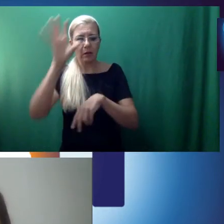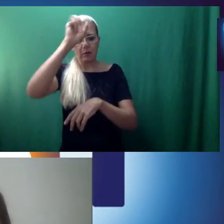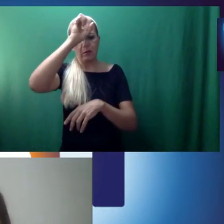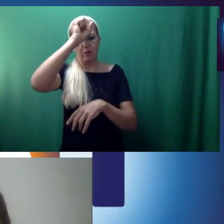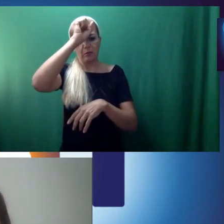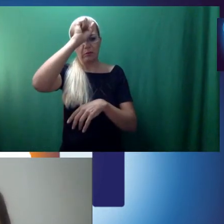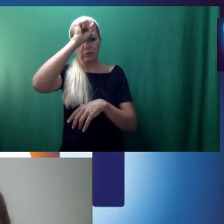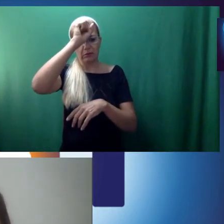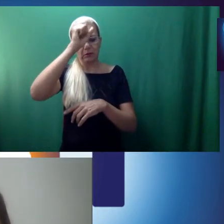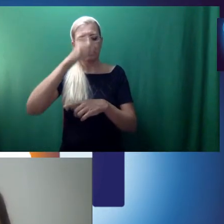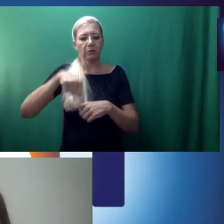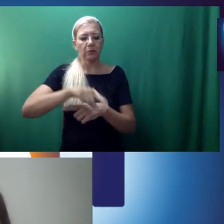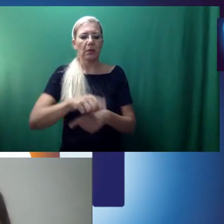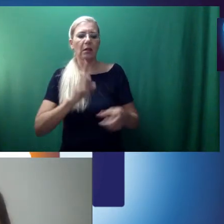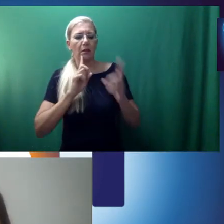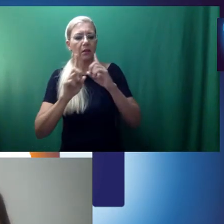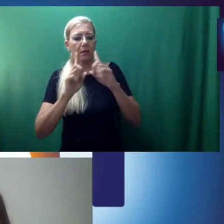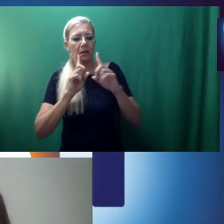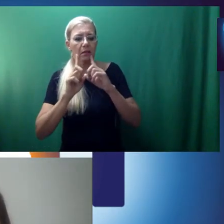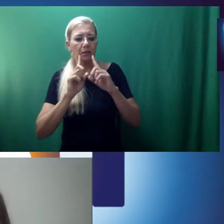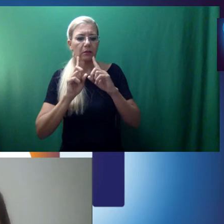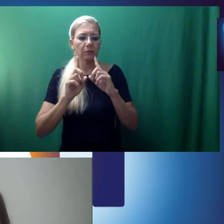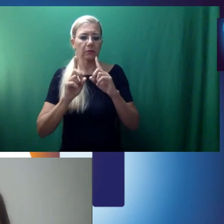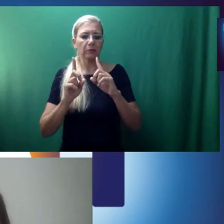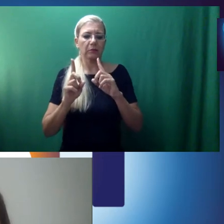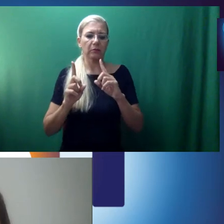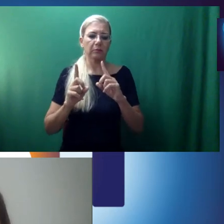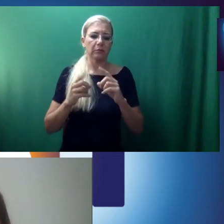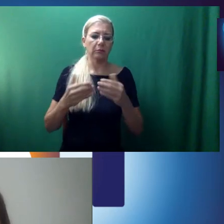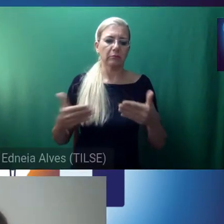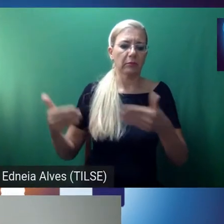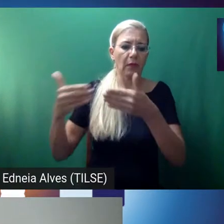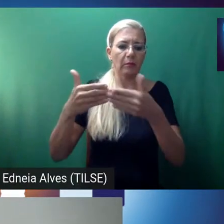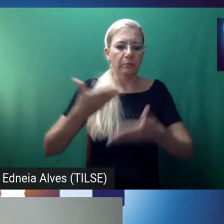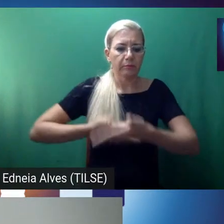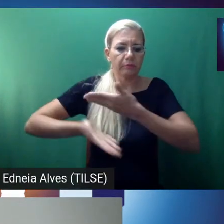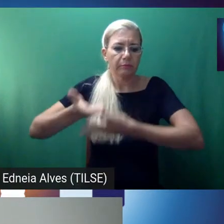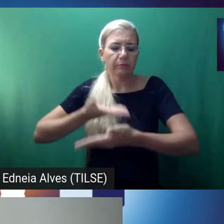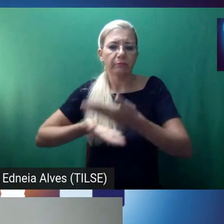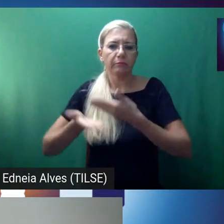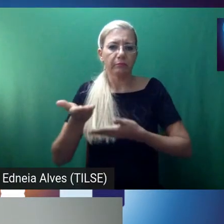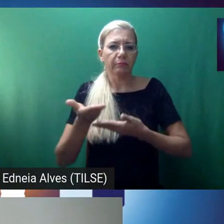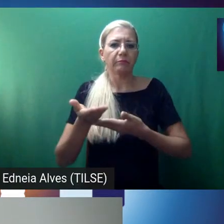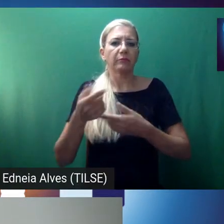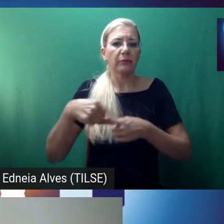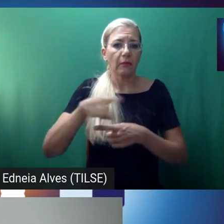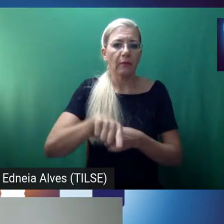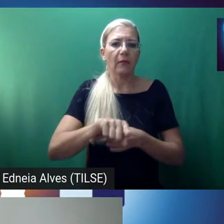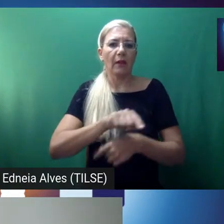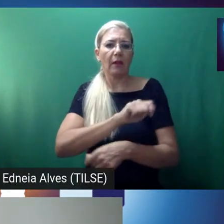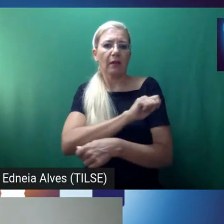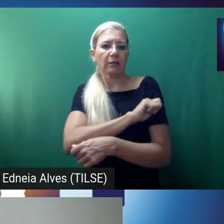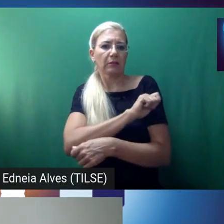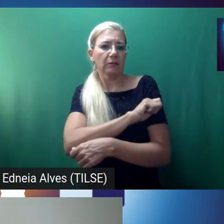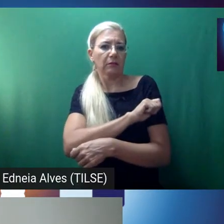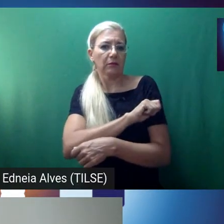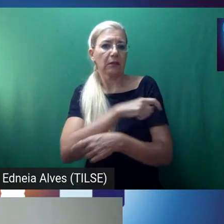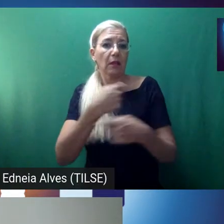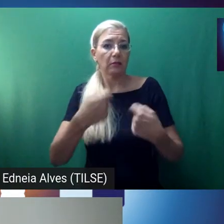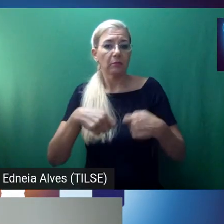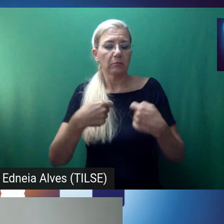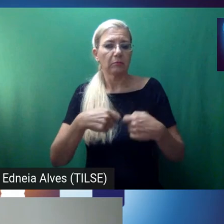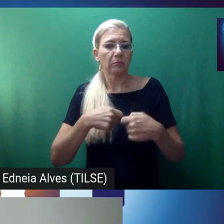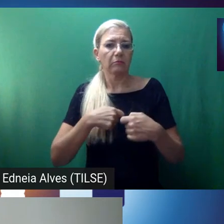a dialogue and it needs to recognize that both of those parts are important and they need to find ways to work together.